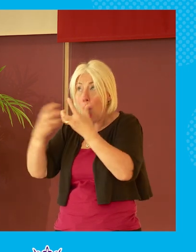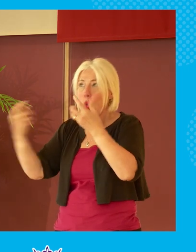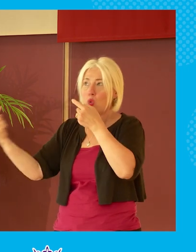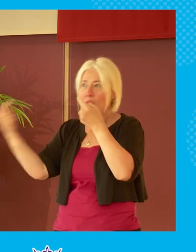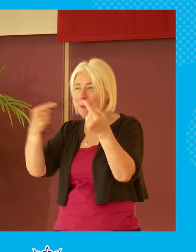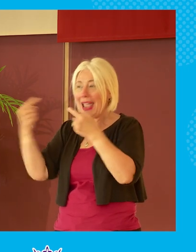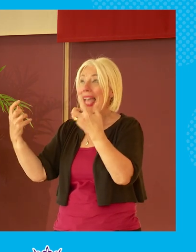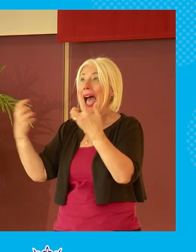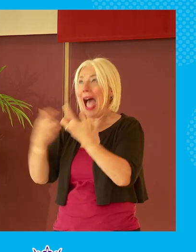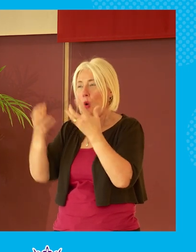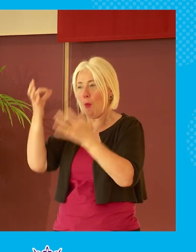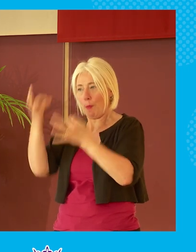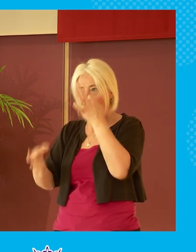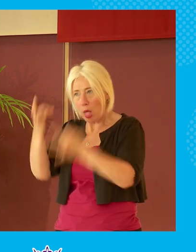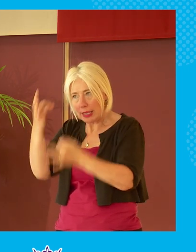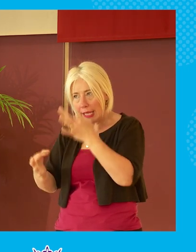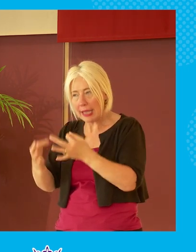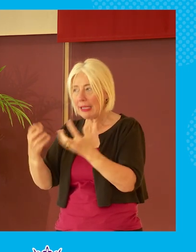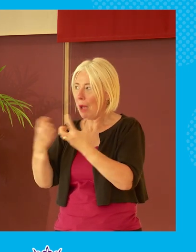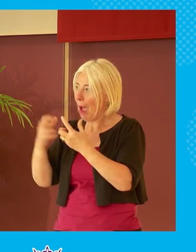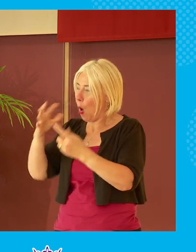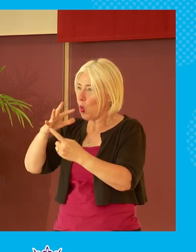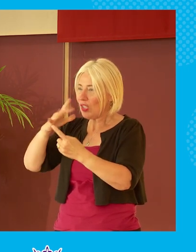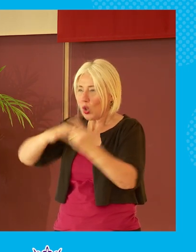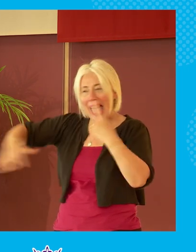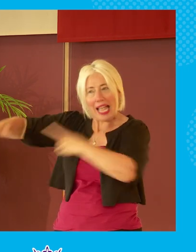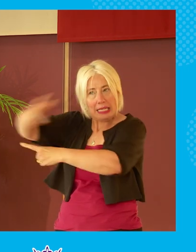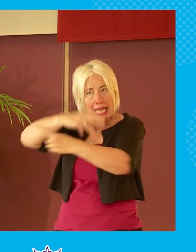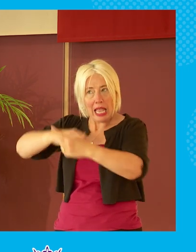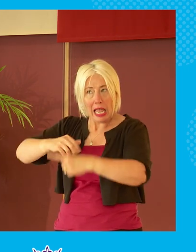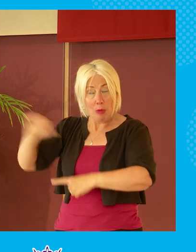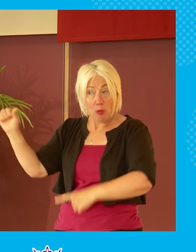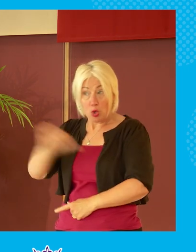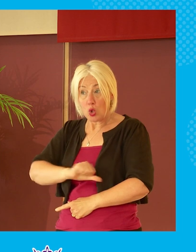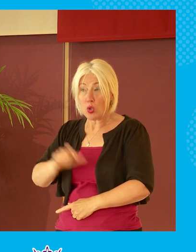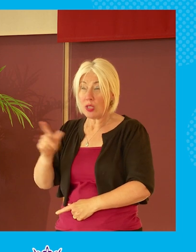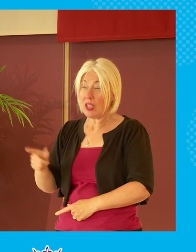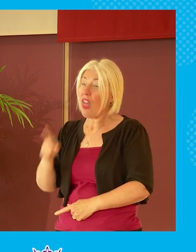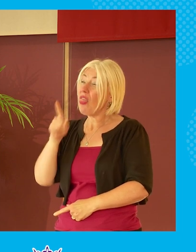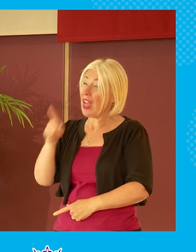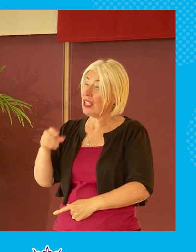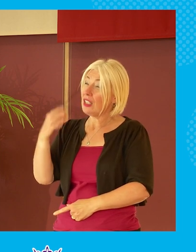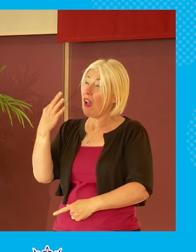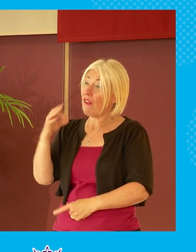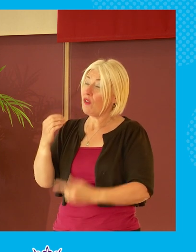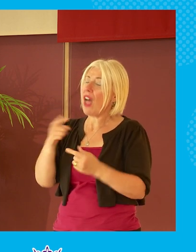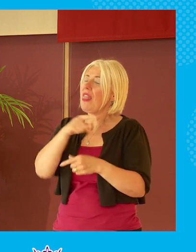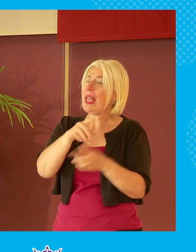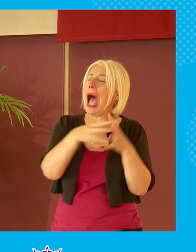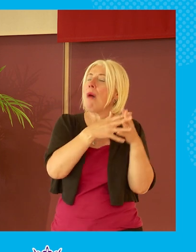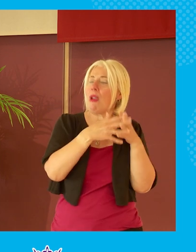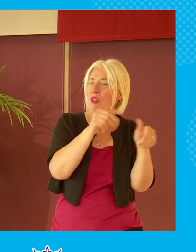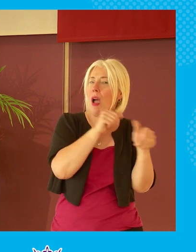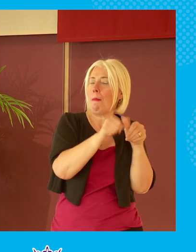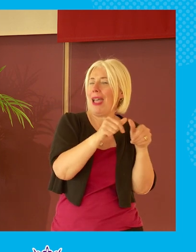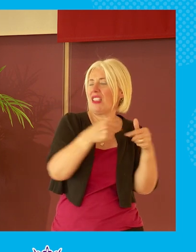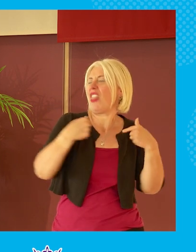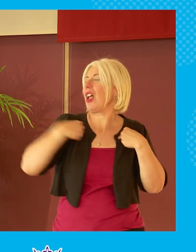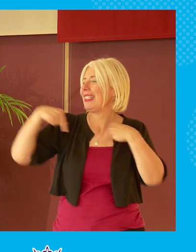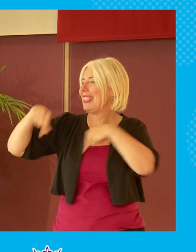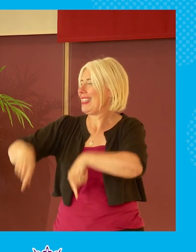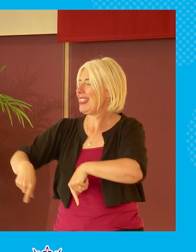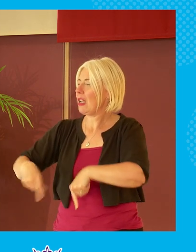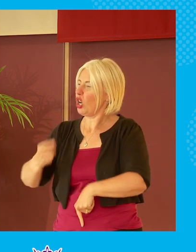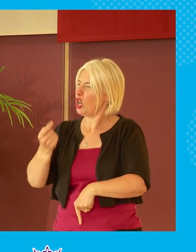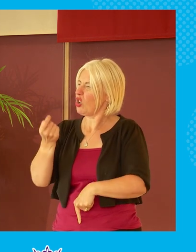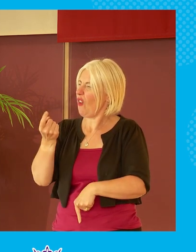politics and about civic society i mean that probably is one of the few things i suspect america does better than we do there's not many things but